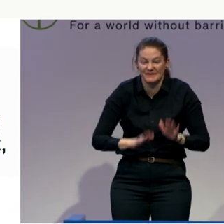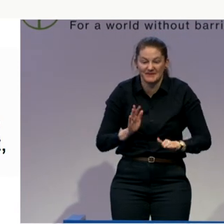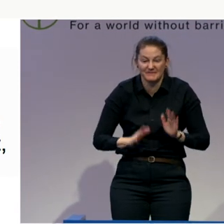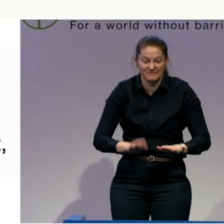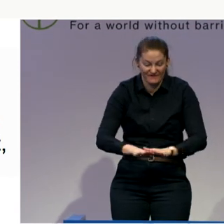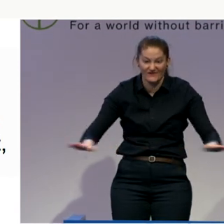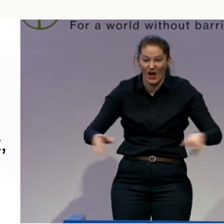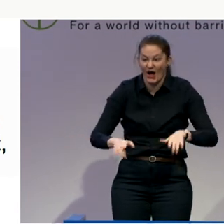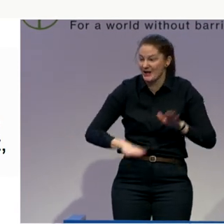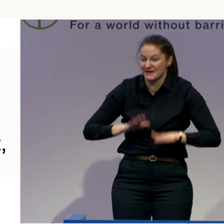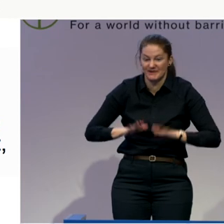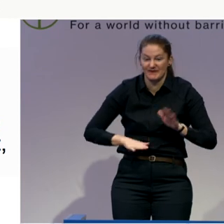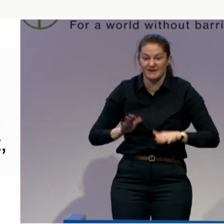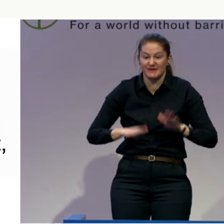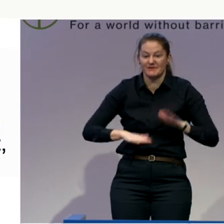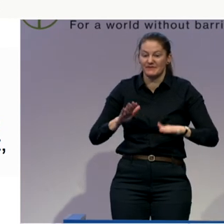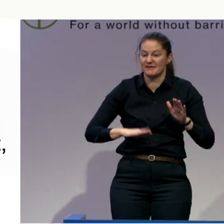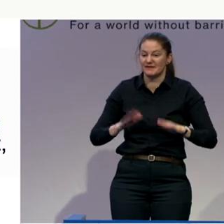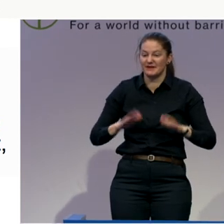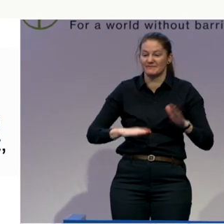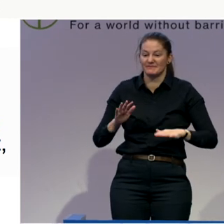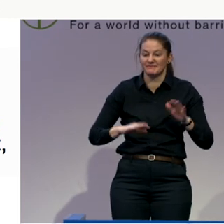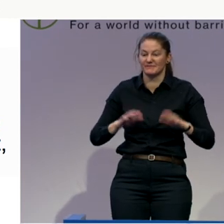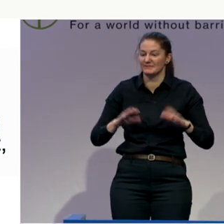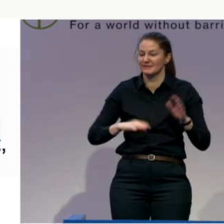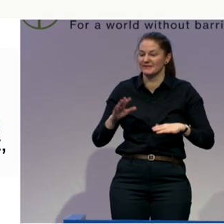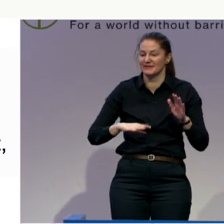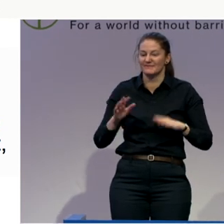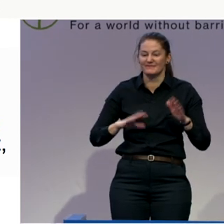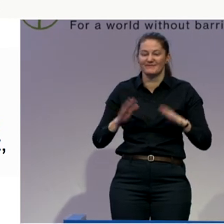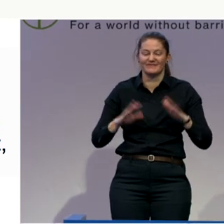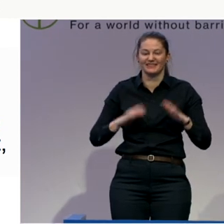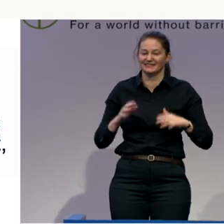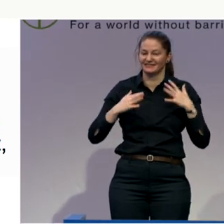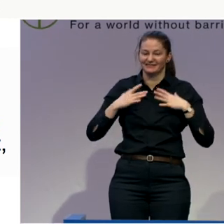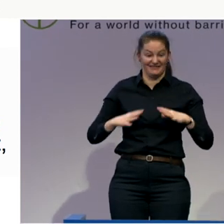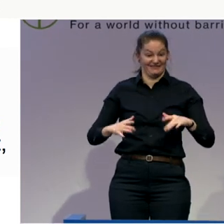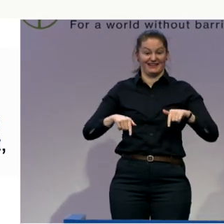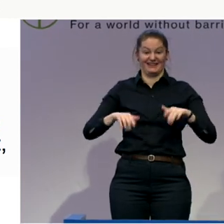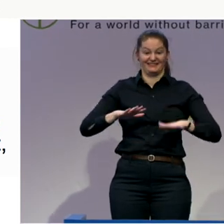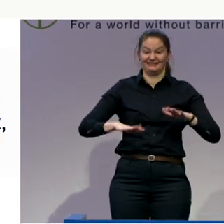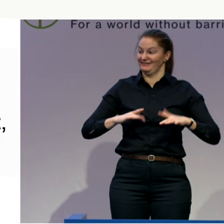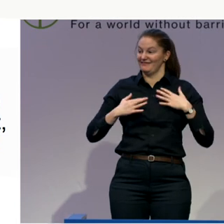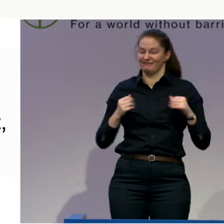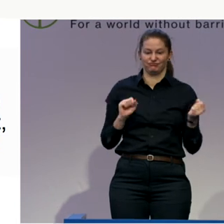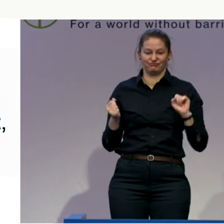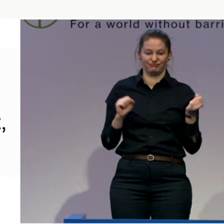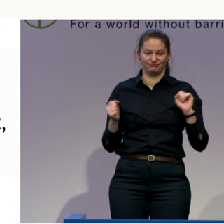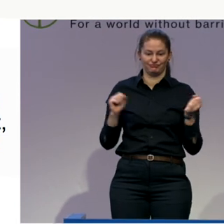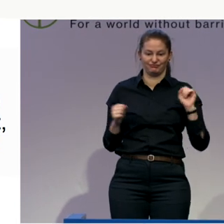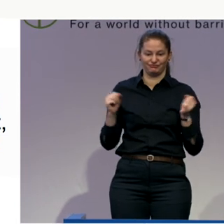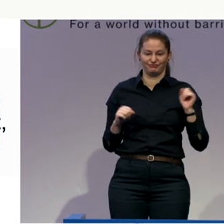Yes, yes, yes. And it's going to your body. It's in your body. In your bum also. In your